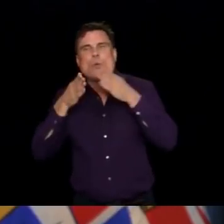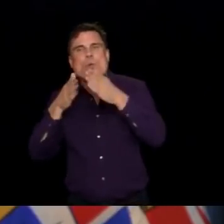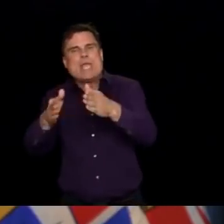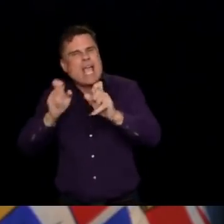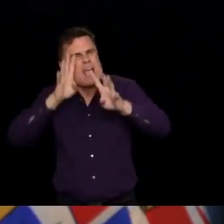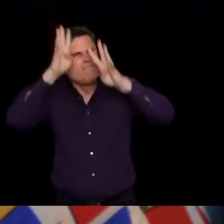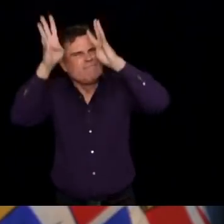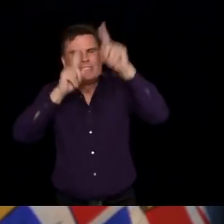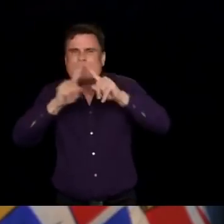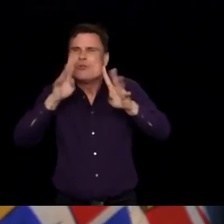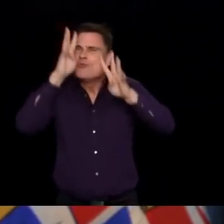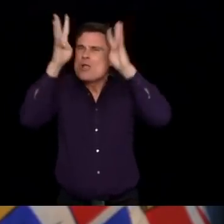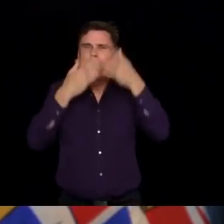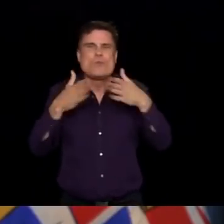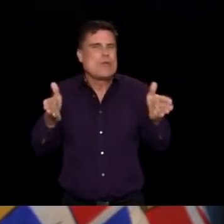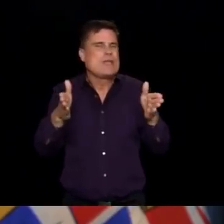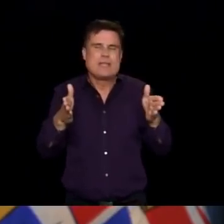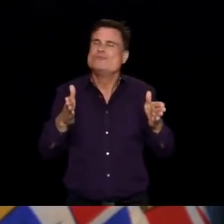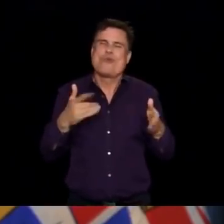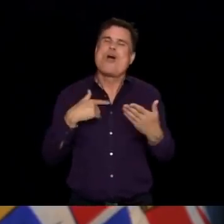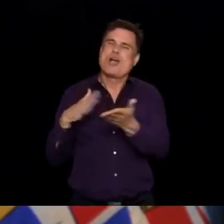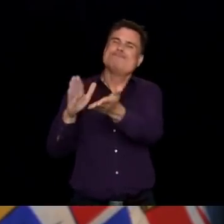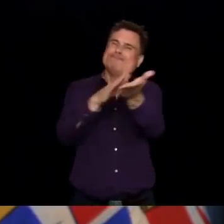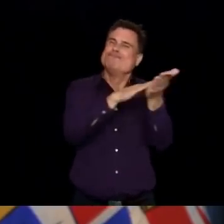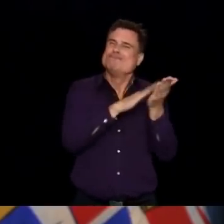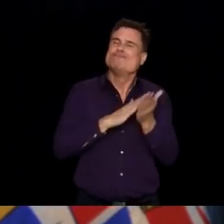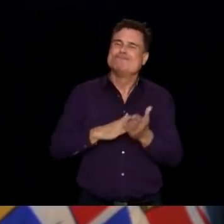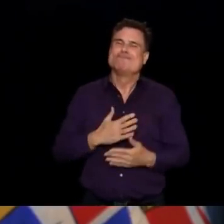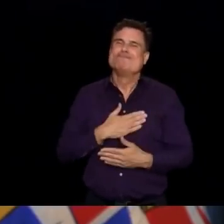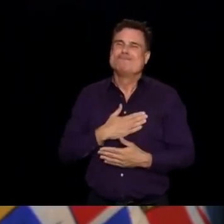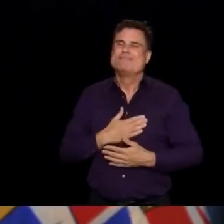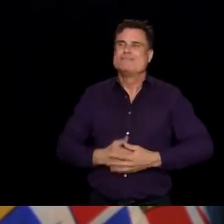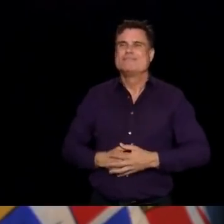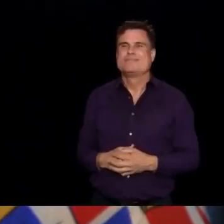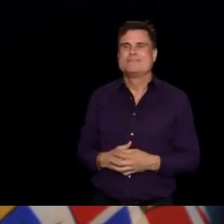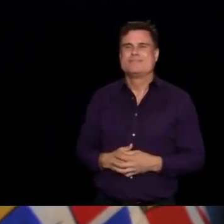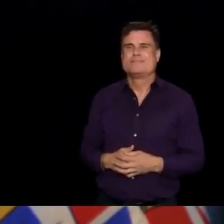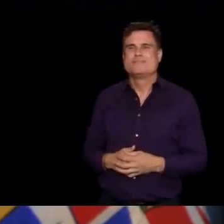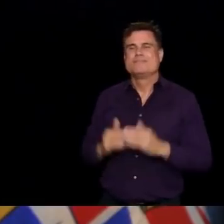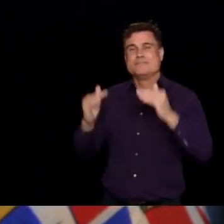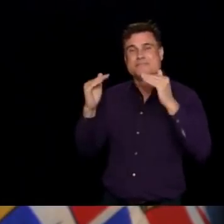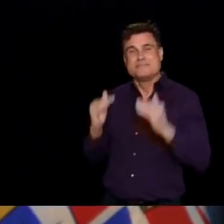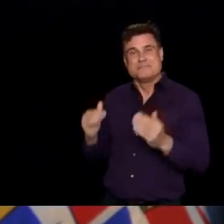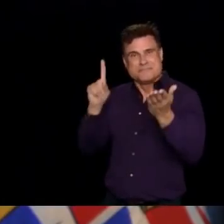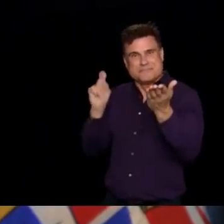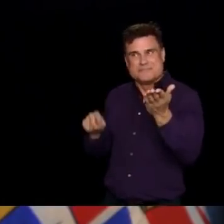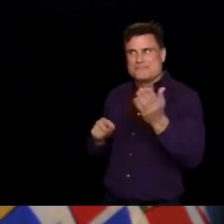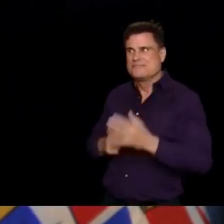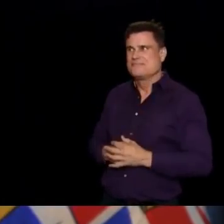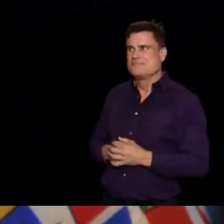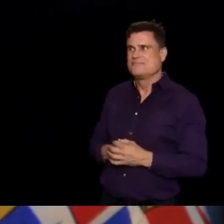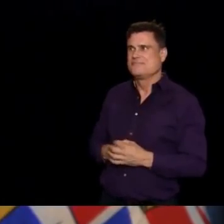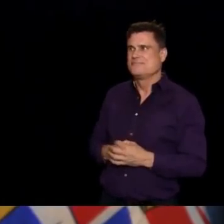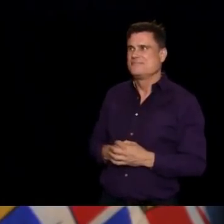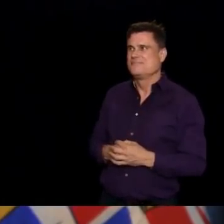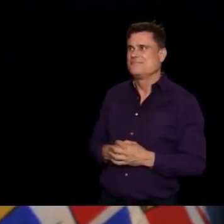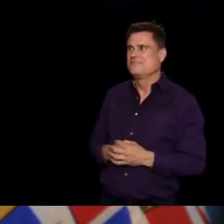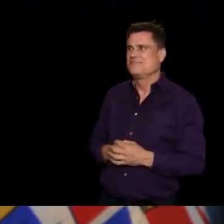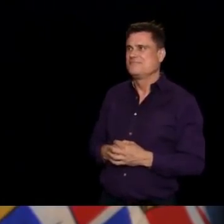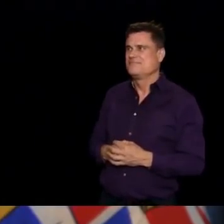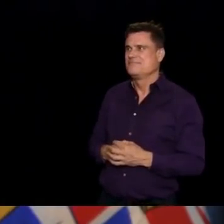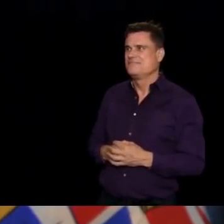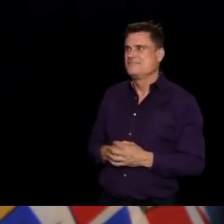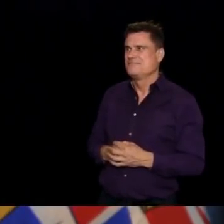Hi there. We've had a long-term care home provider express concerns to us about an inability to compete